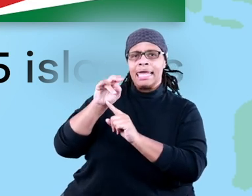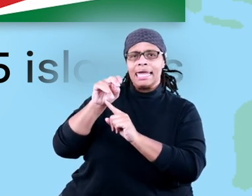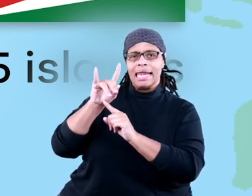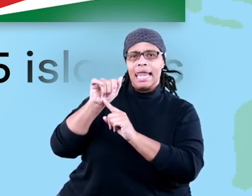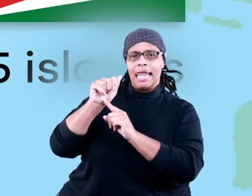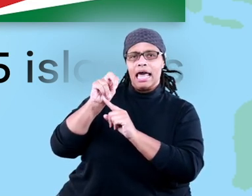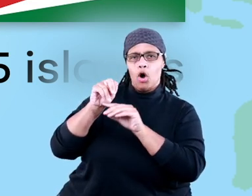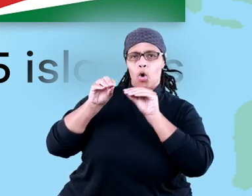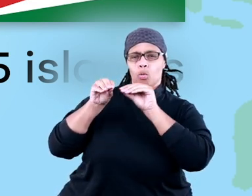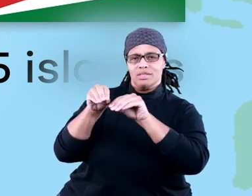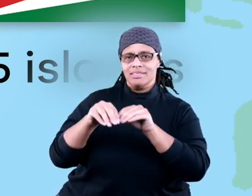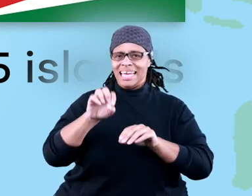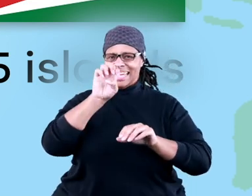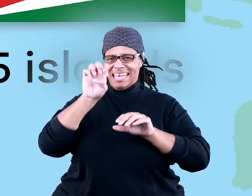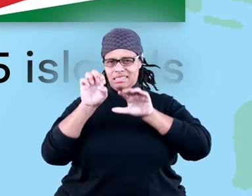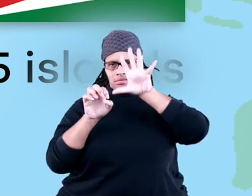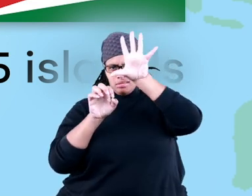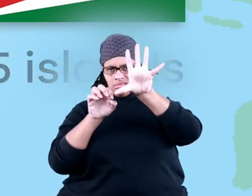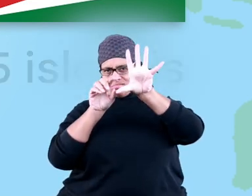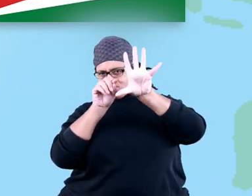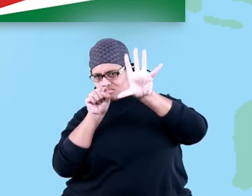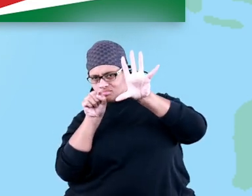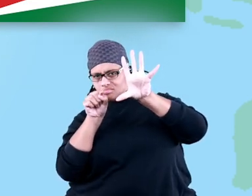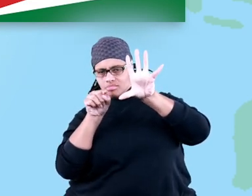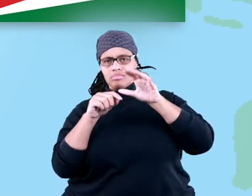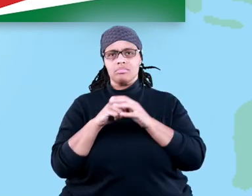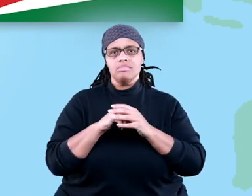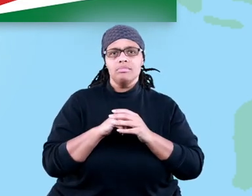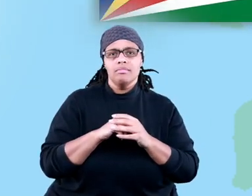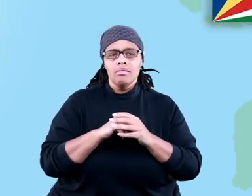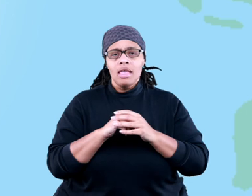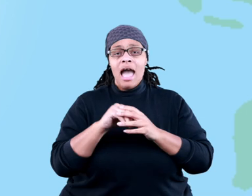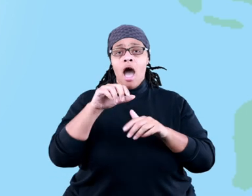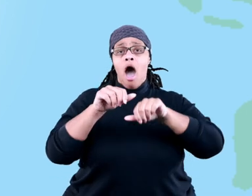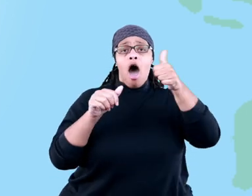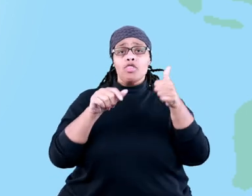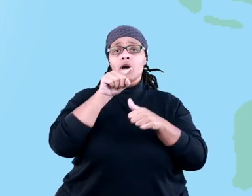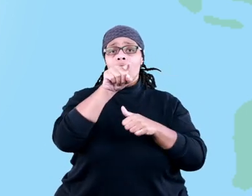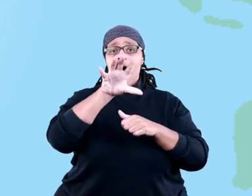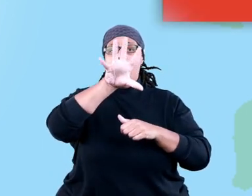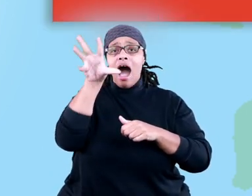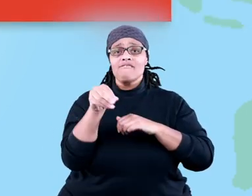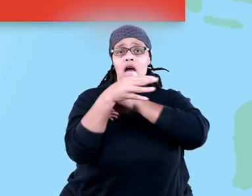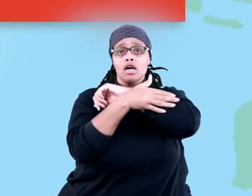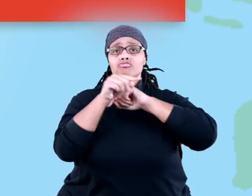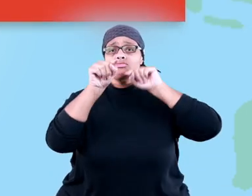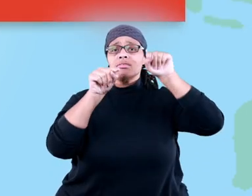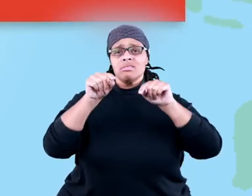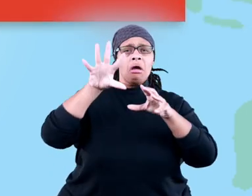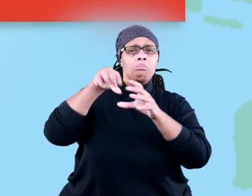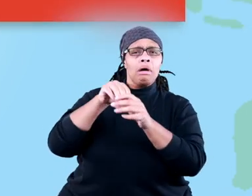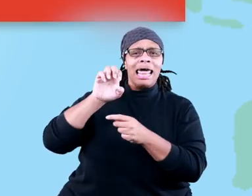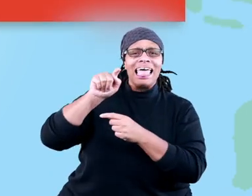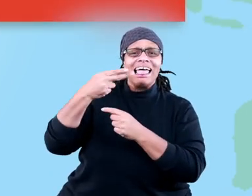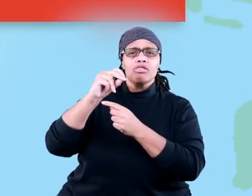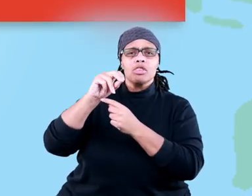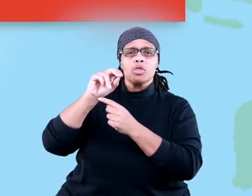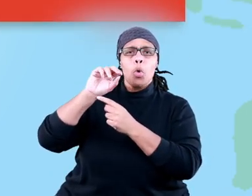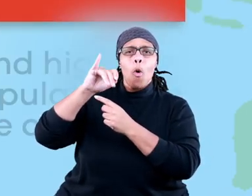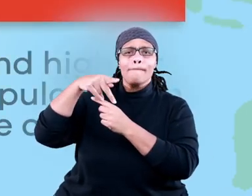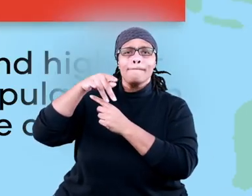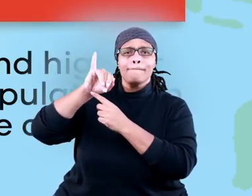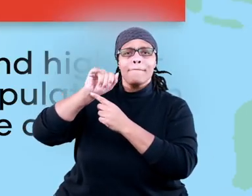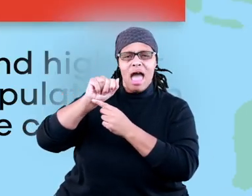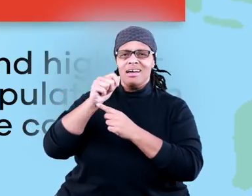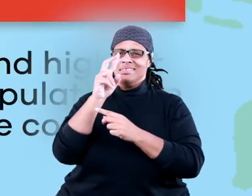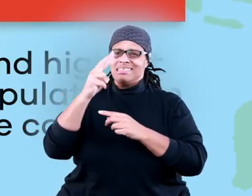Ocean directly east of the African continent. Other African countries include Ethiopia,